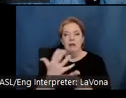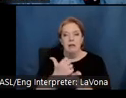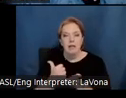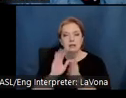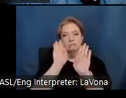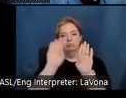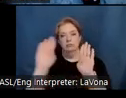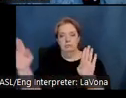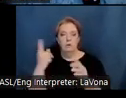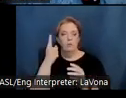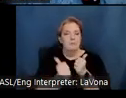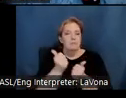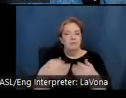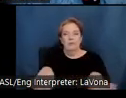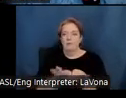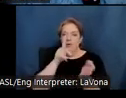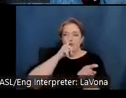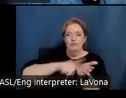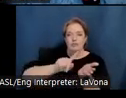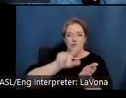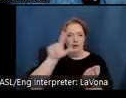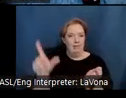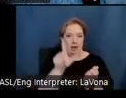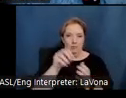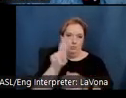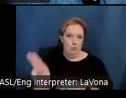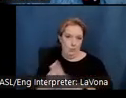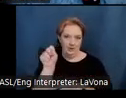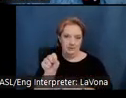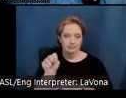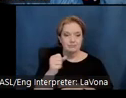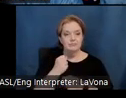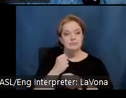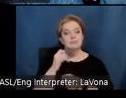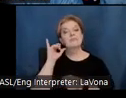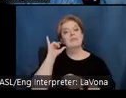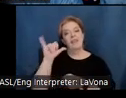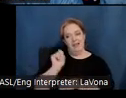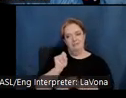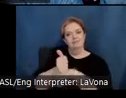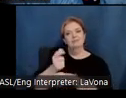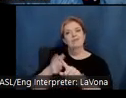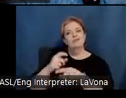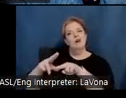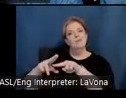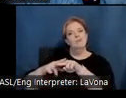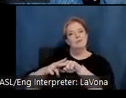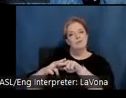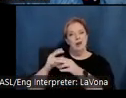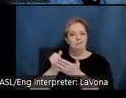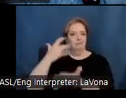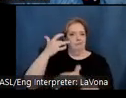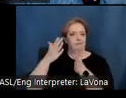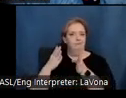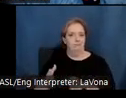important research libraries in the nation. The creation of railroad magnate Henry Huntington and wife Arabella and their